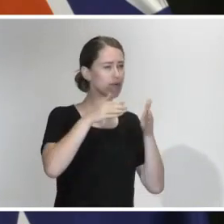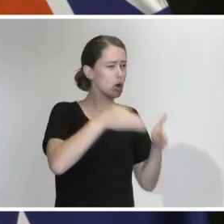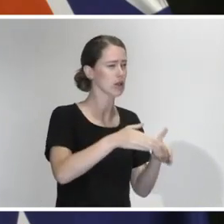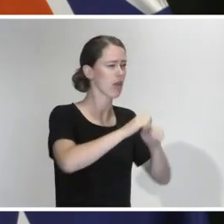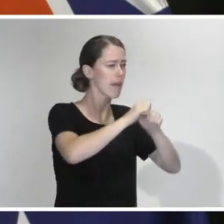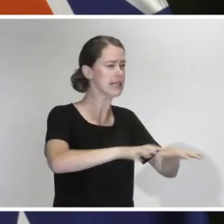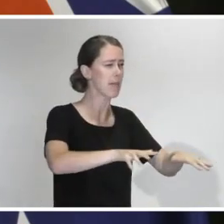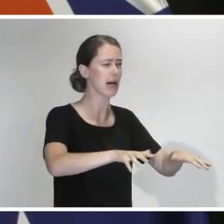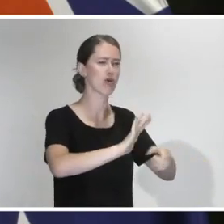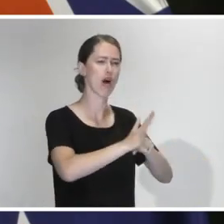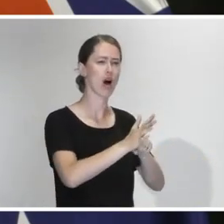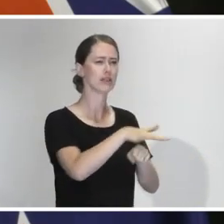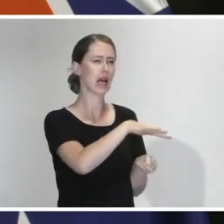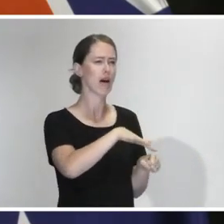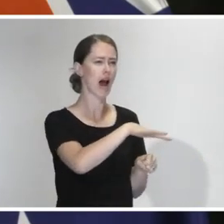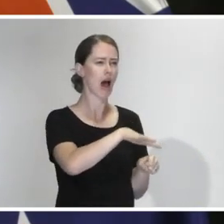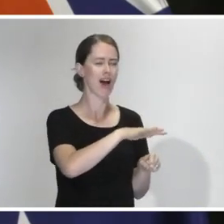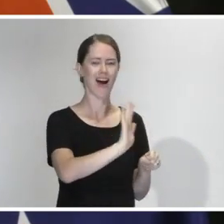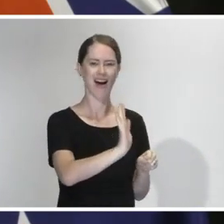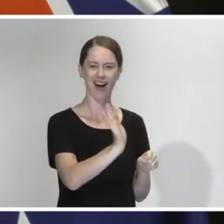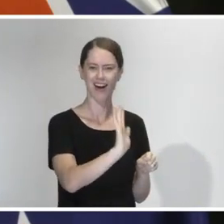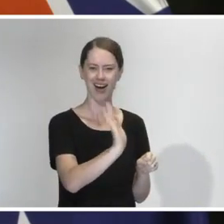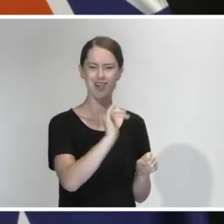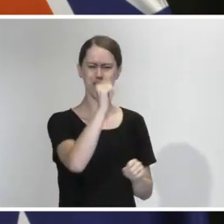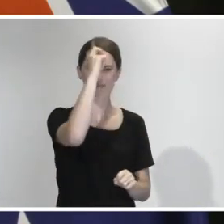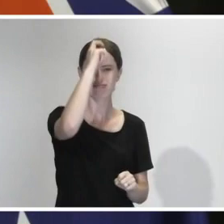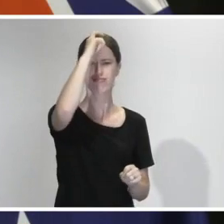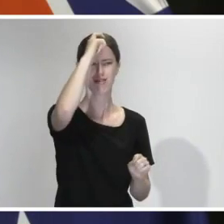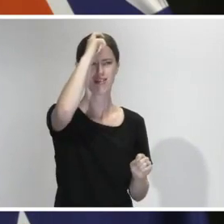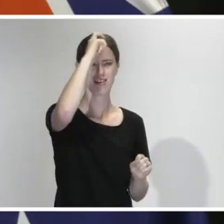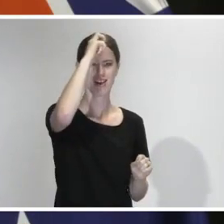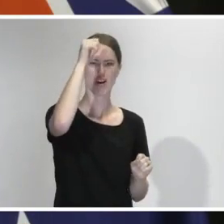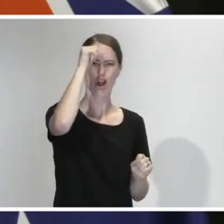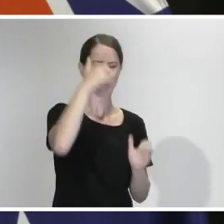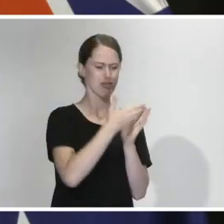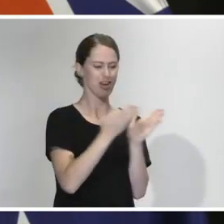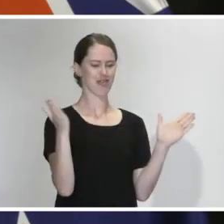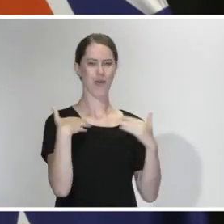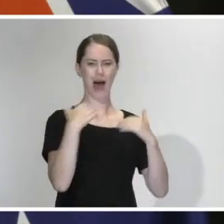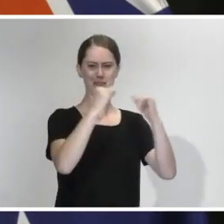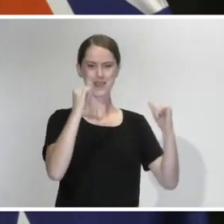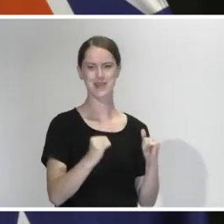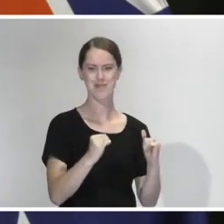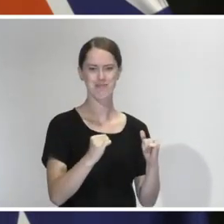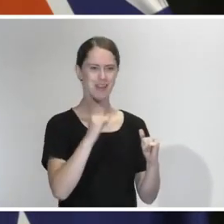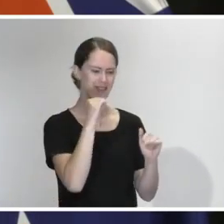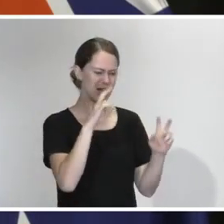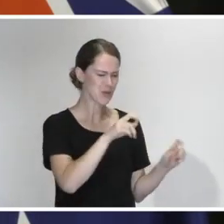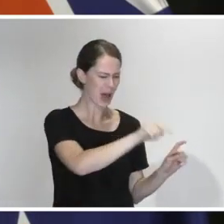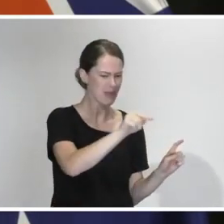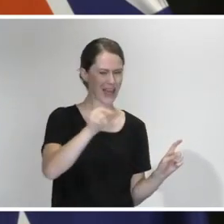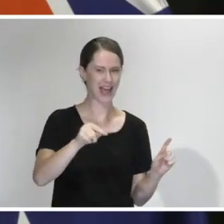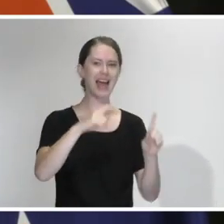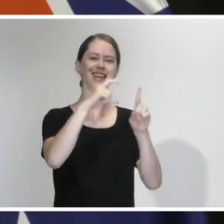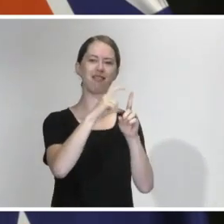itself and its impact on New Zealand, but also the prior knowledge of our health system and where there are issues within our